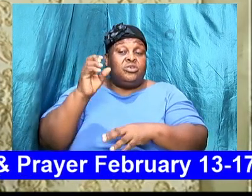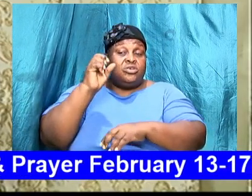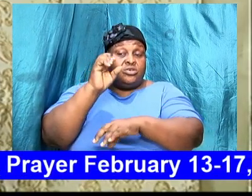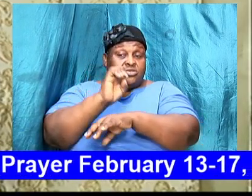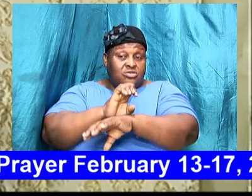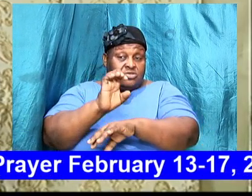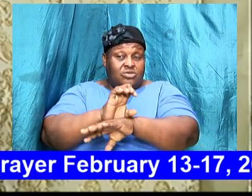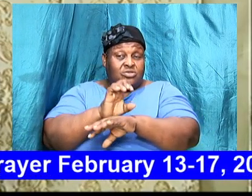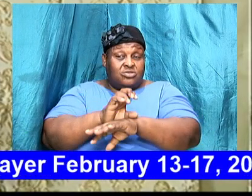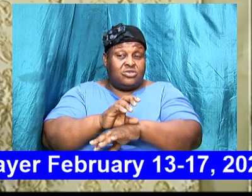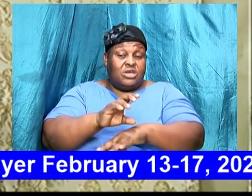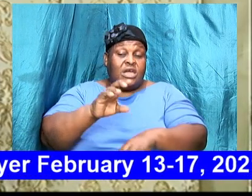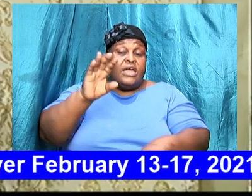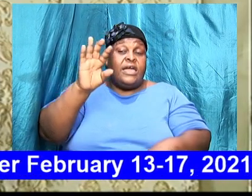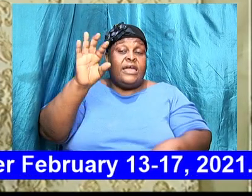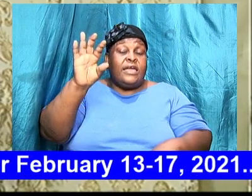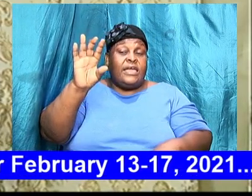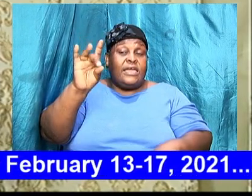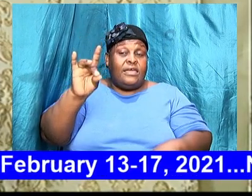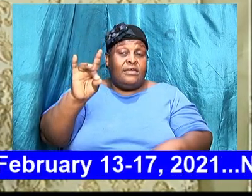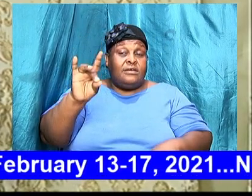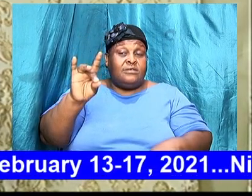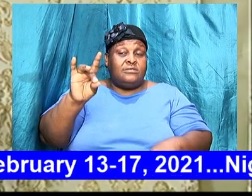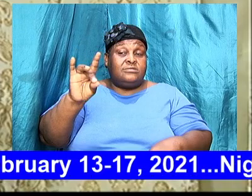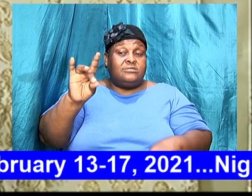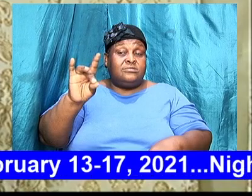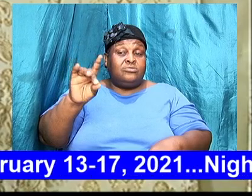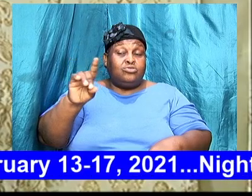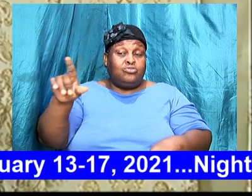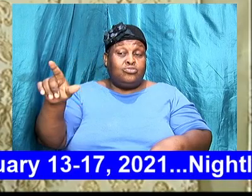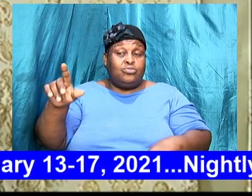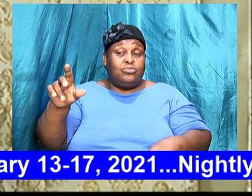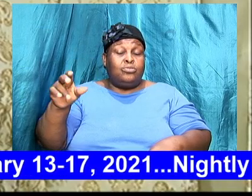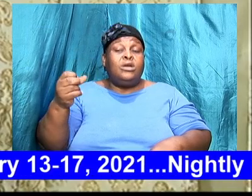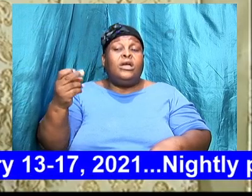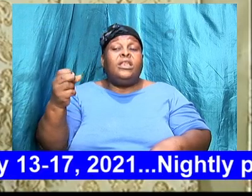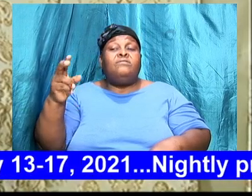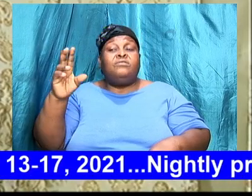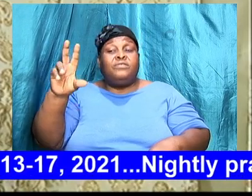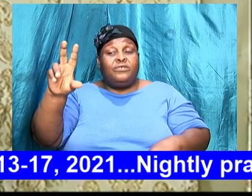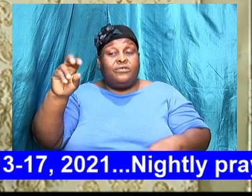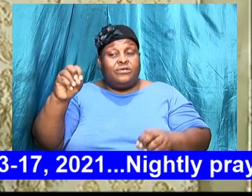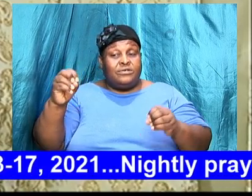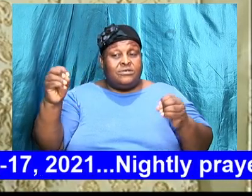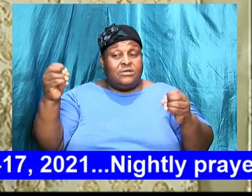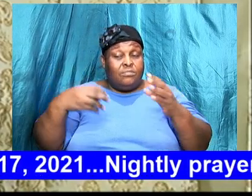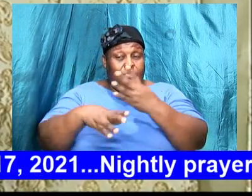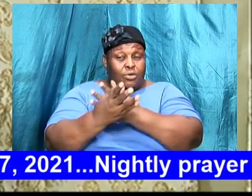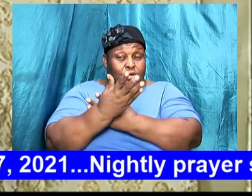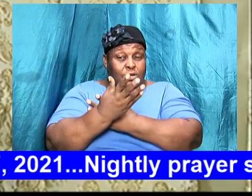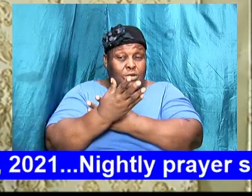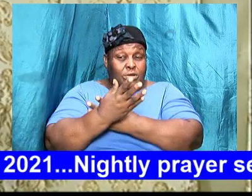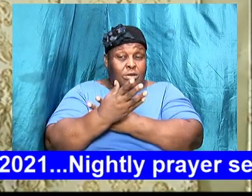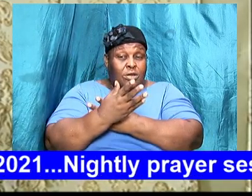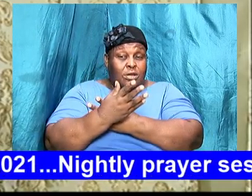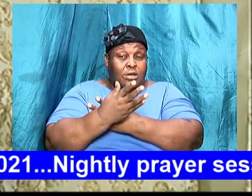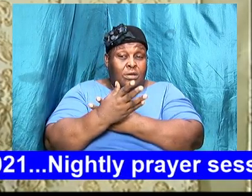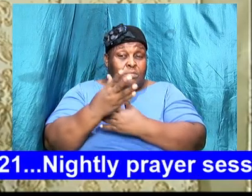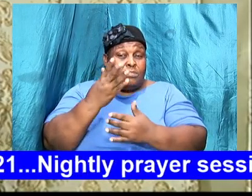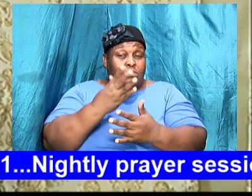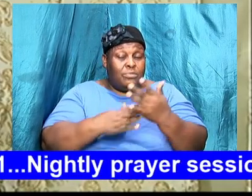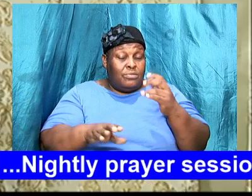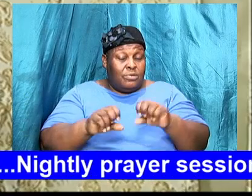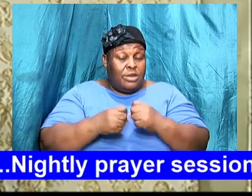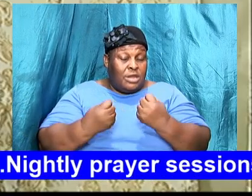until 1130 a.m. we will break the sanitizing crew will do their work